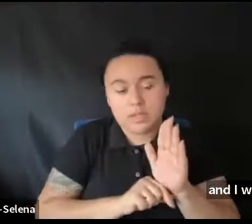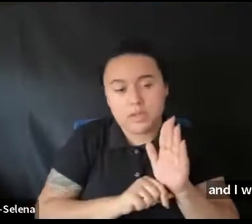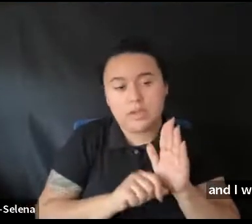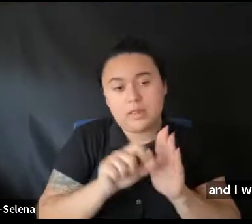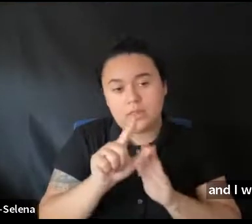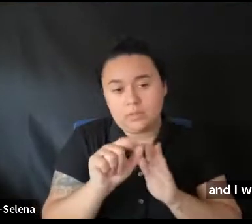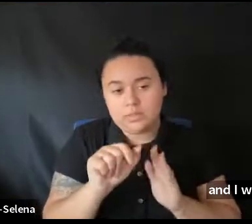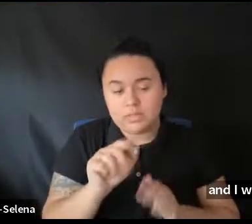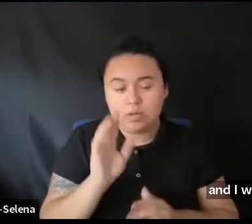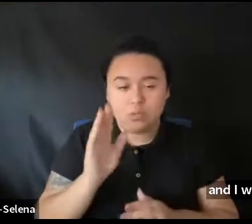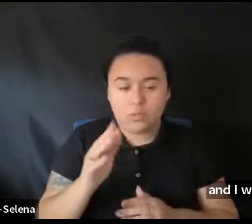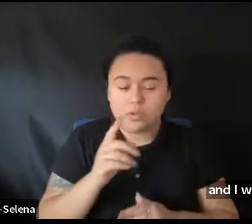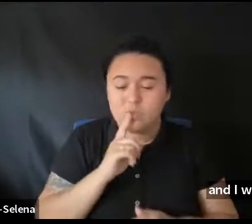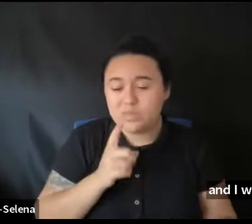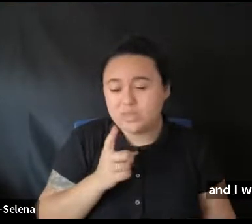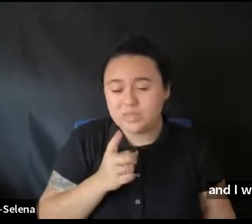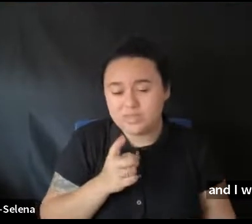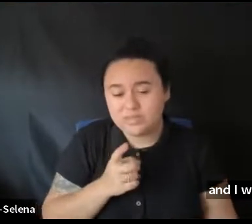would basically.